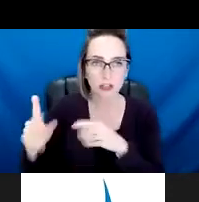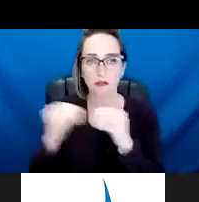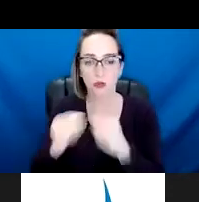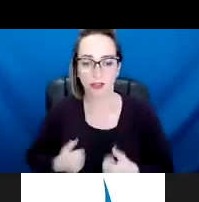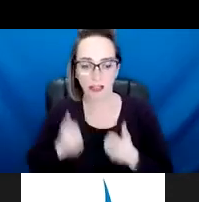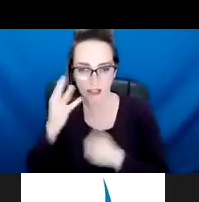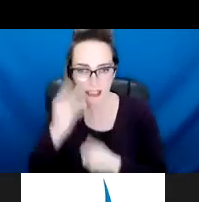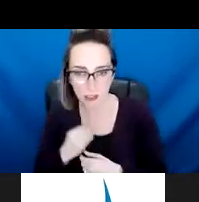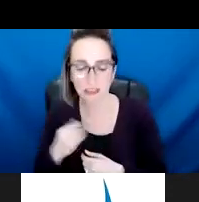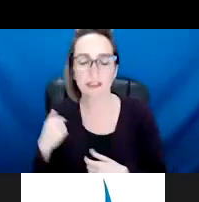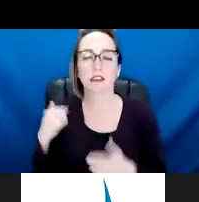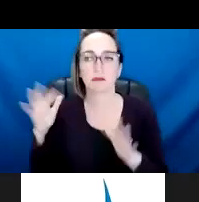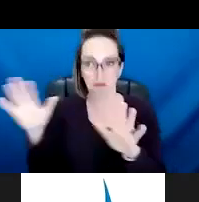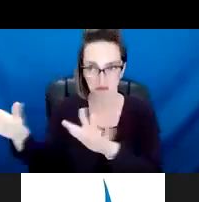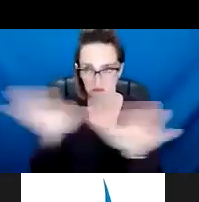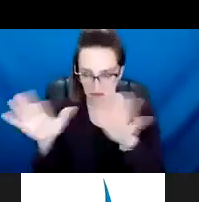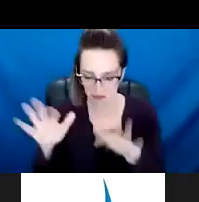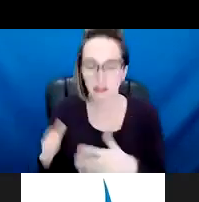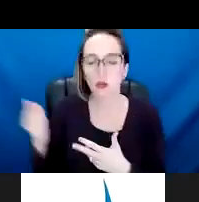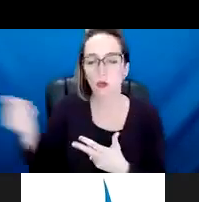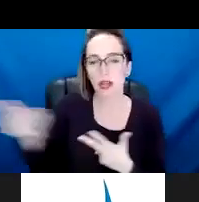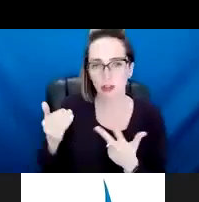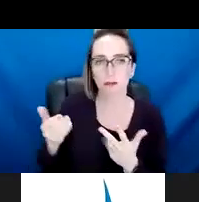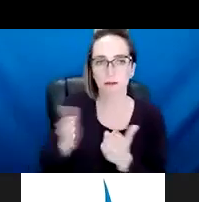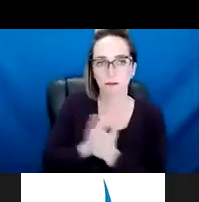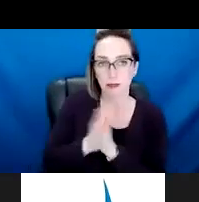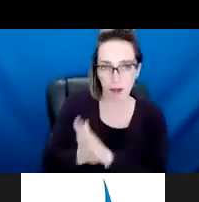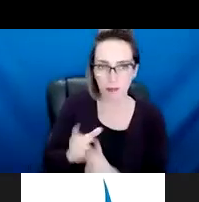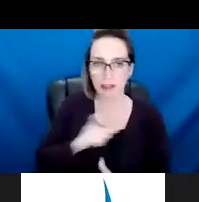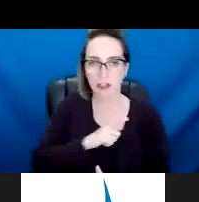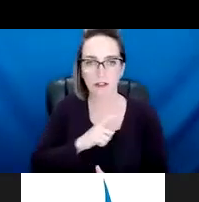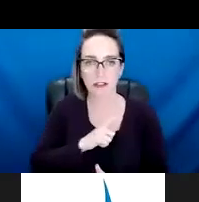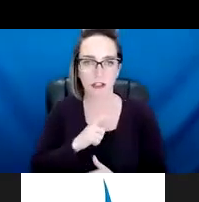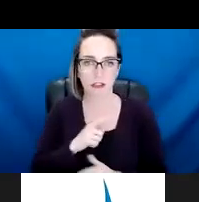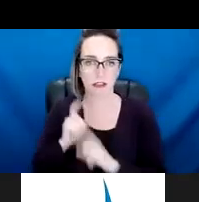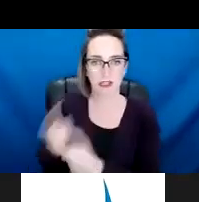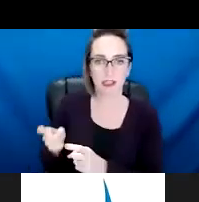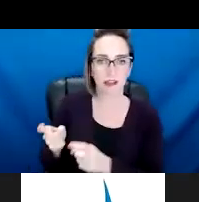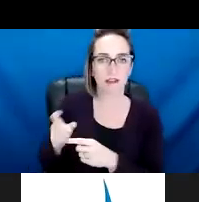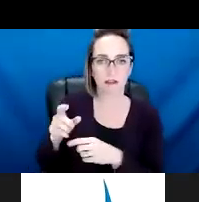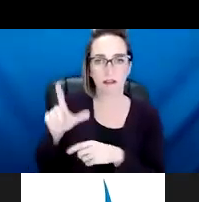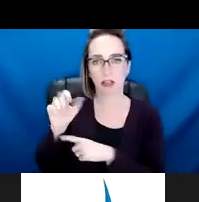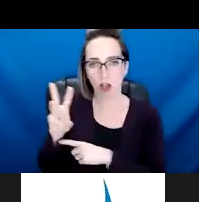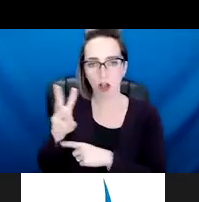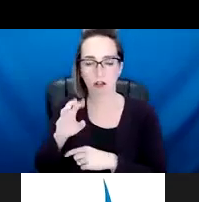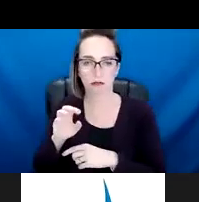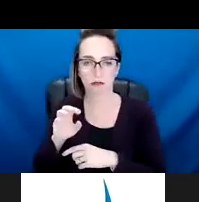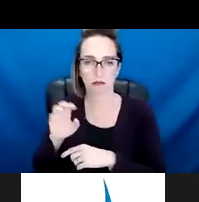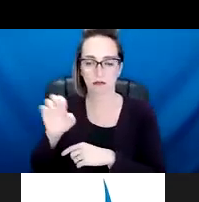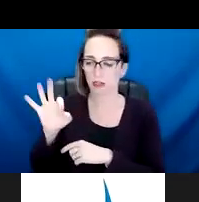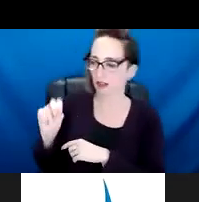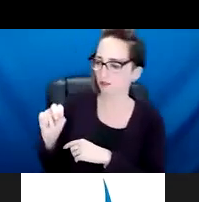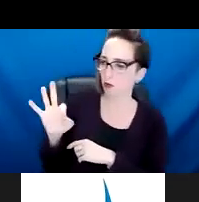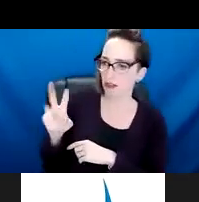And we hire them to come be police officers, basically get them their law enforcement degree, and use their life